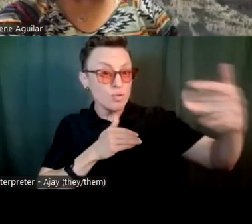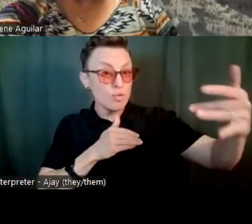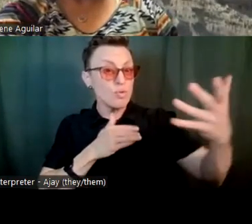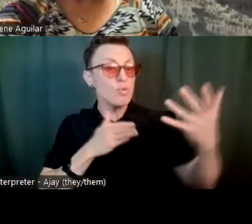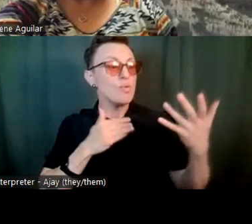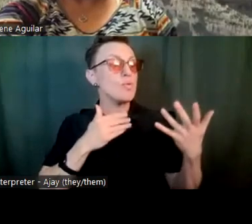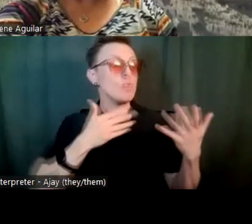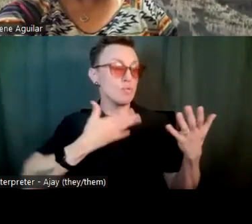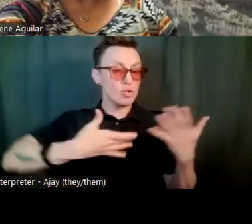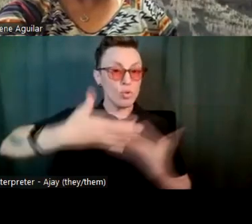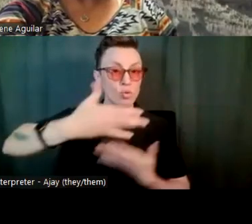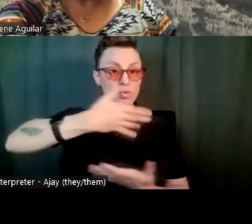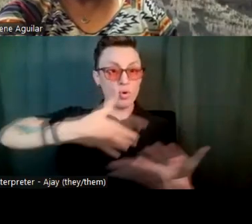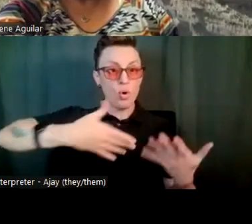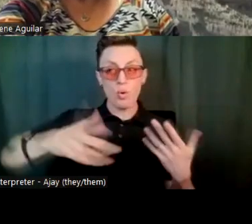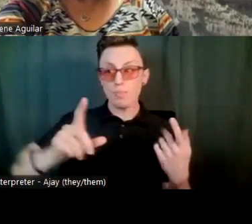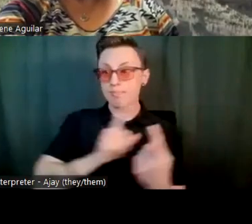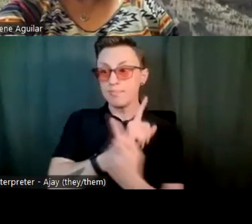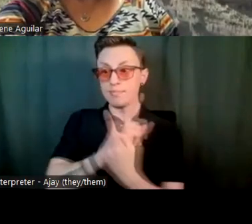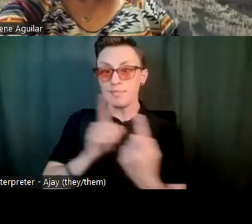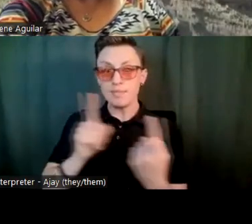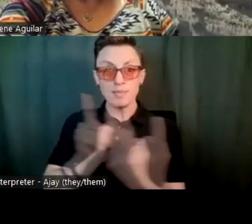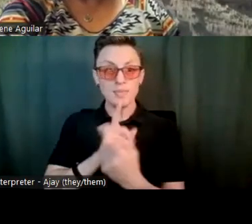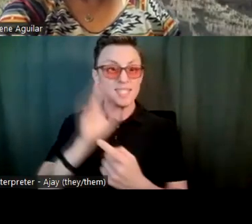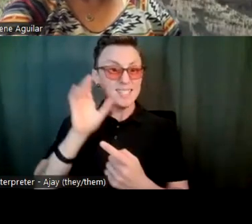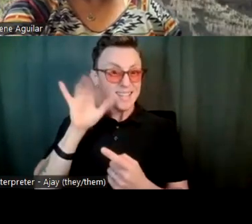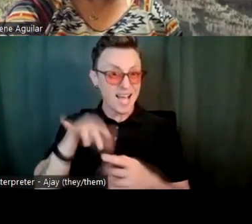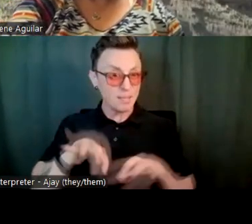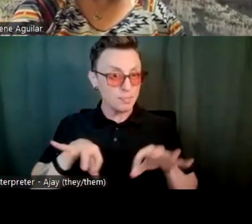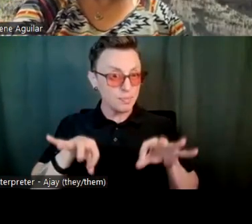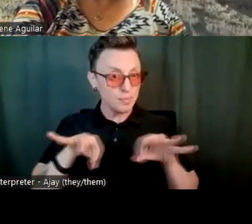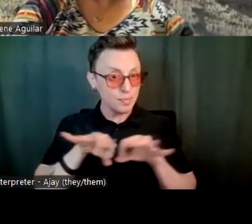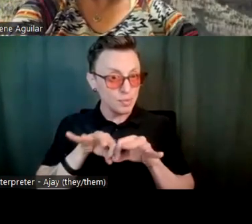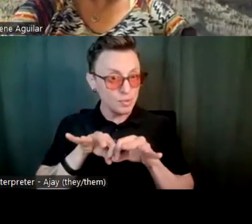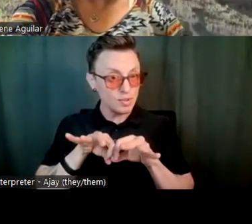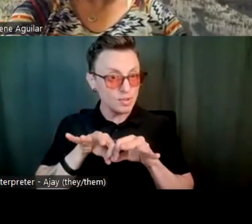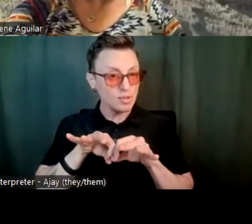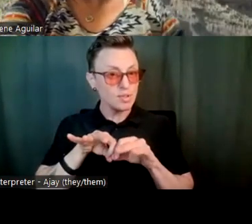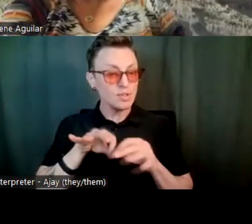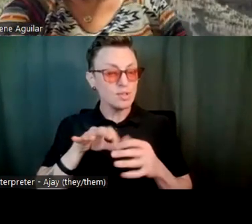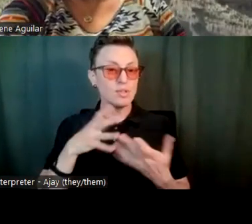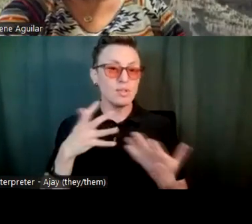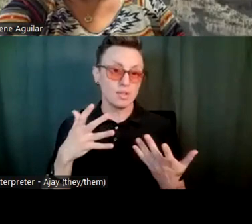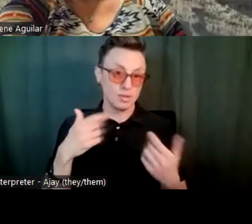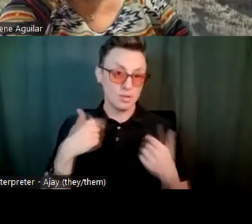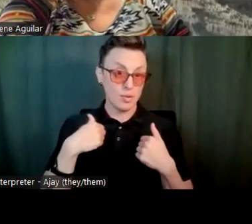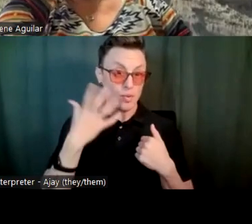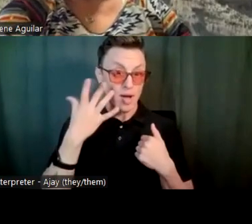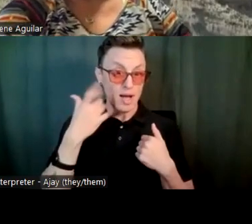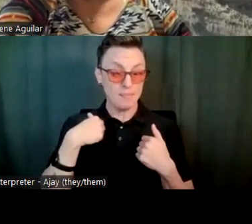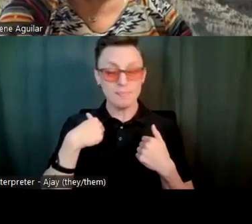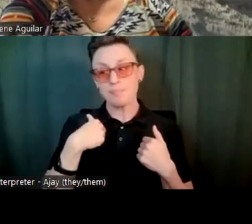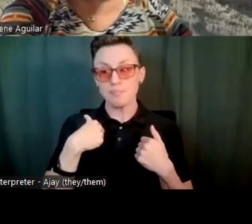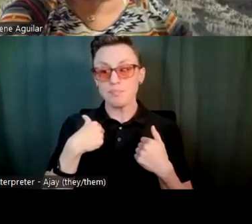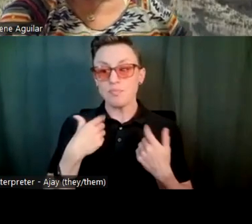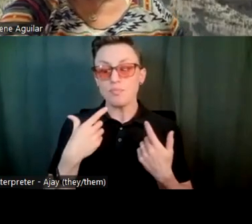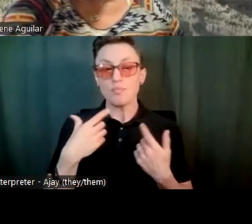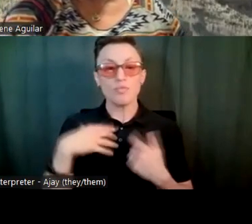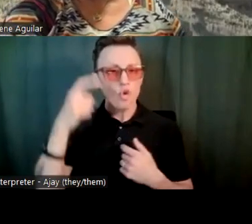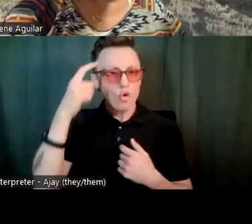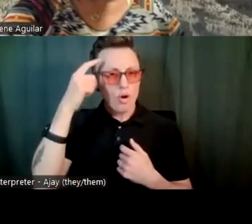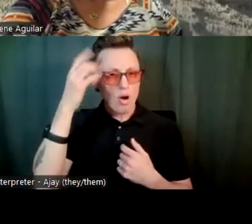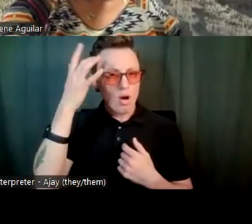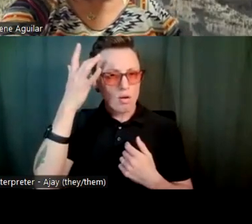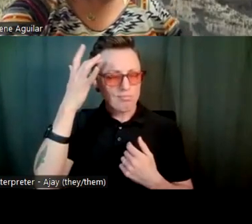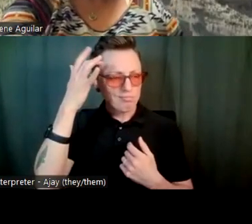socialized and meet people. Because I, unfortunately, her intellectual ability is such that